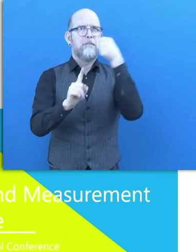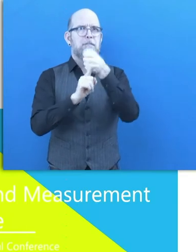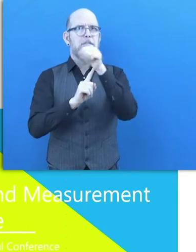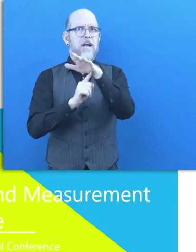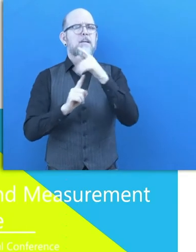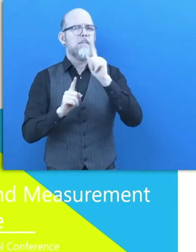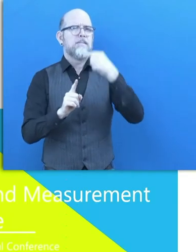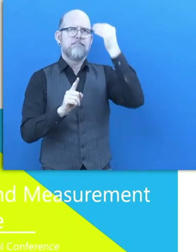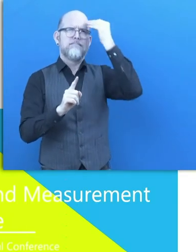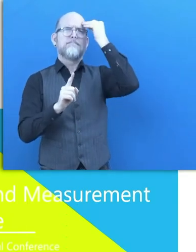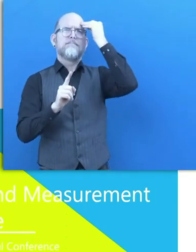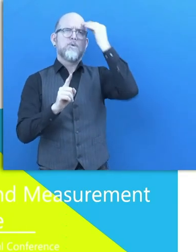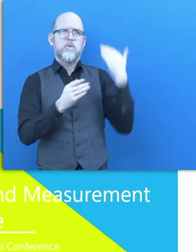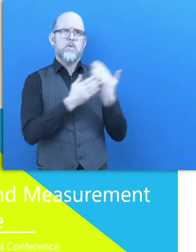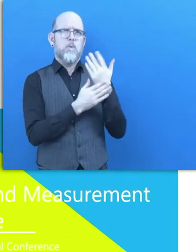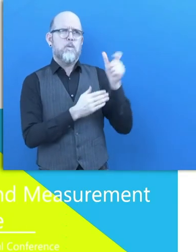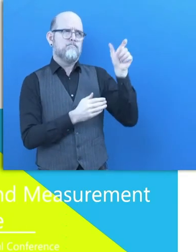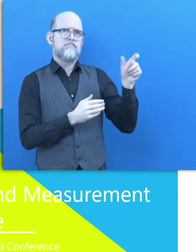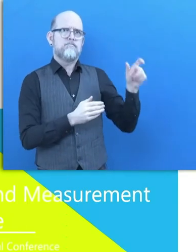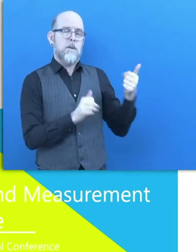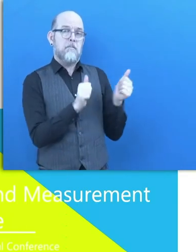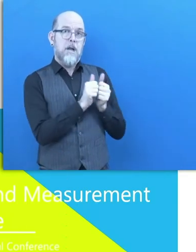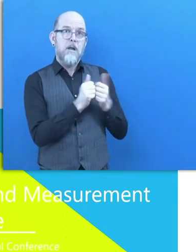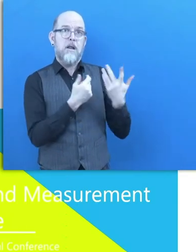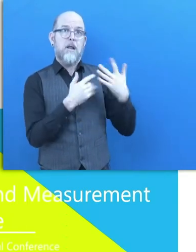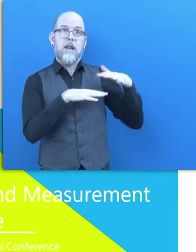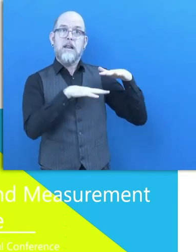partner entering our network, we will